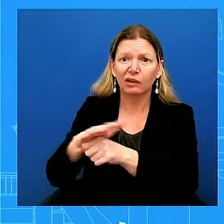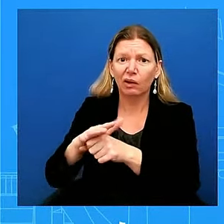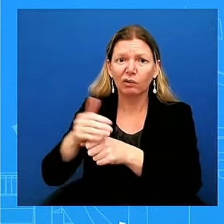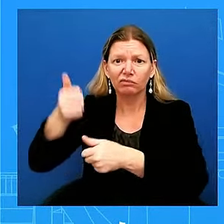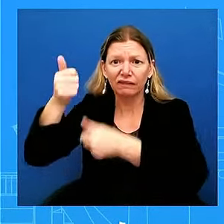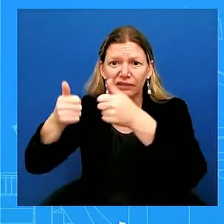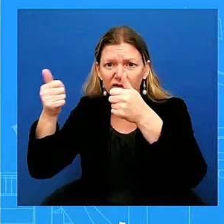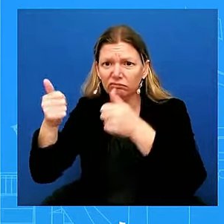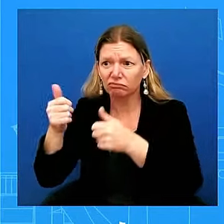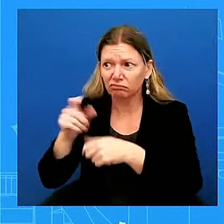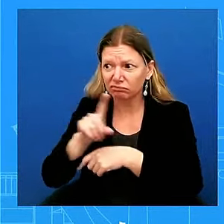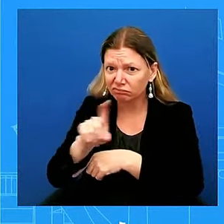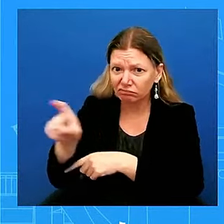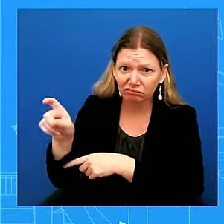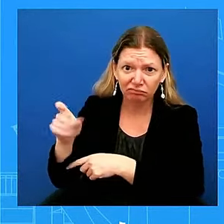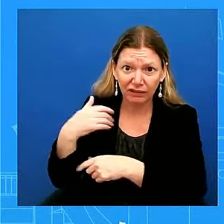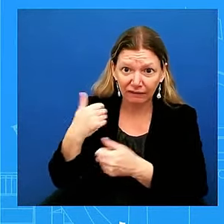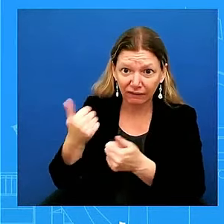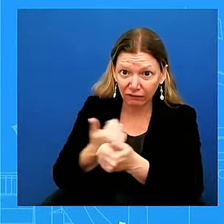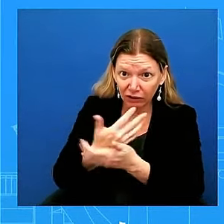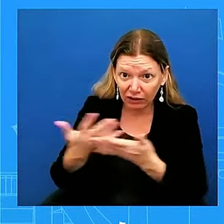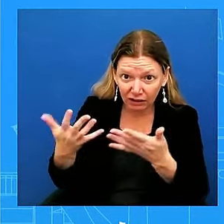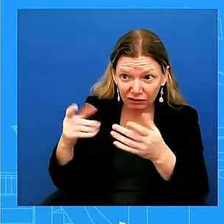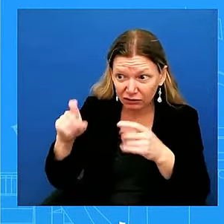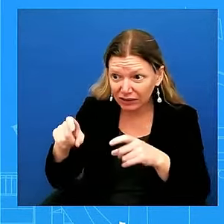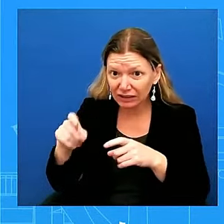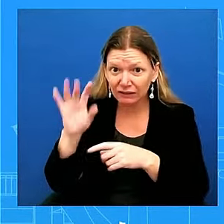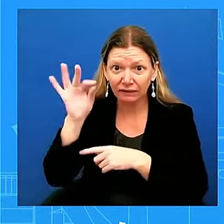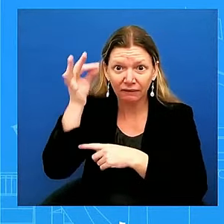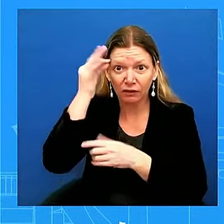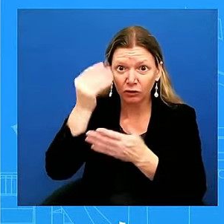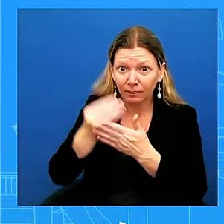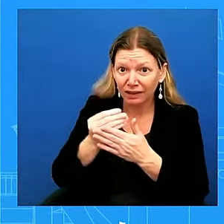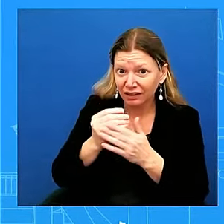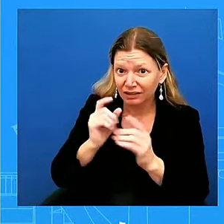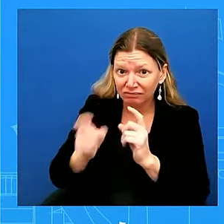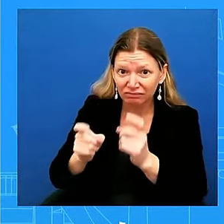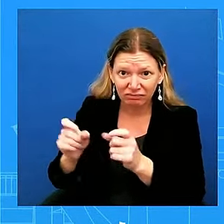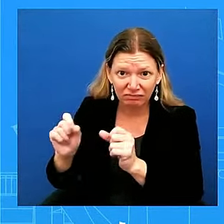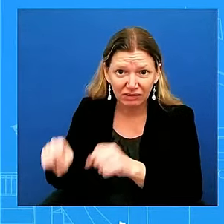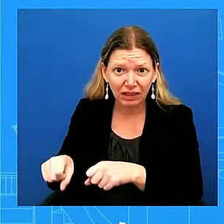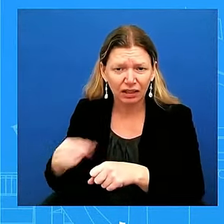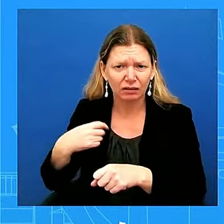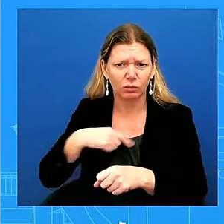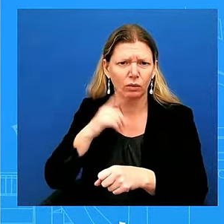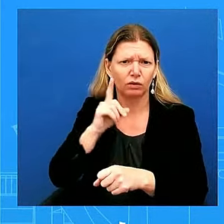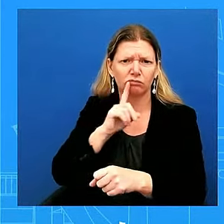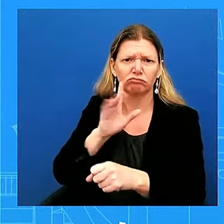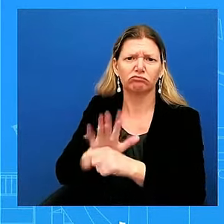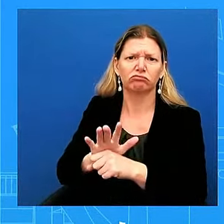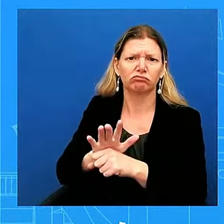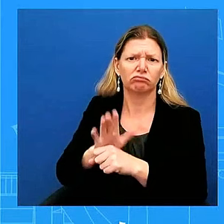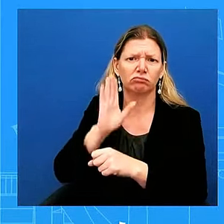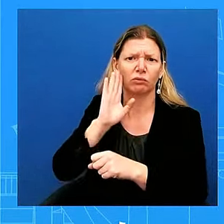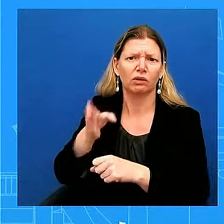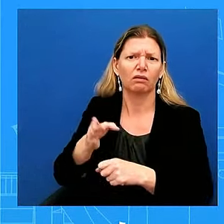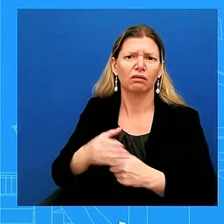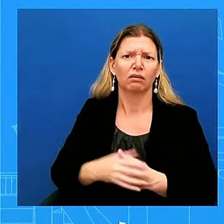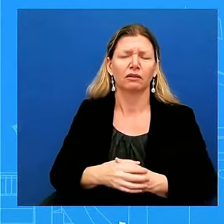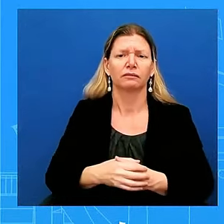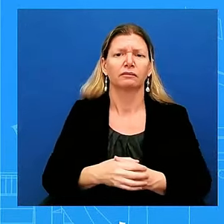all the federal resources. We are committed to that. Obviously, we had presented Congress with a robust